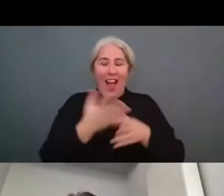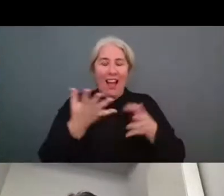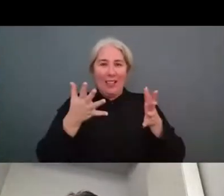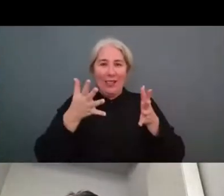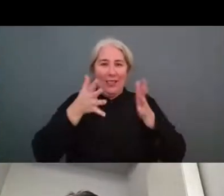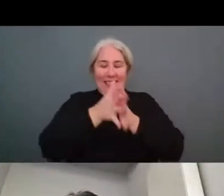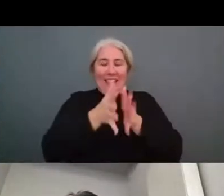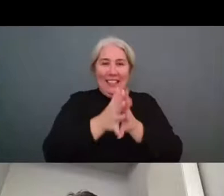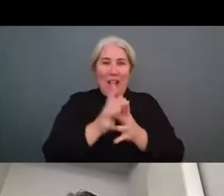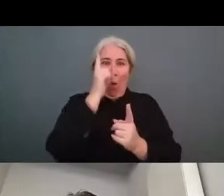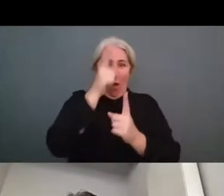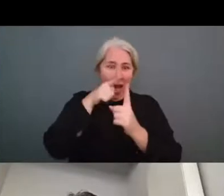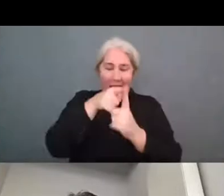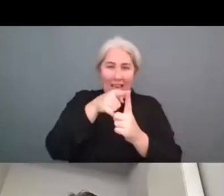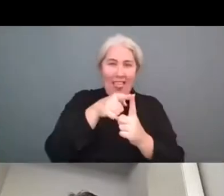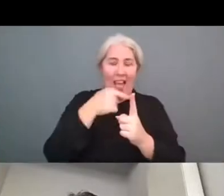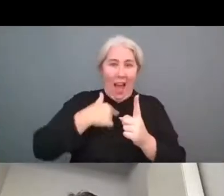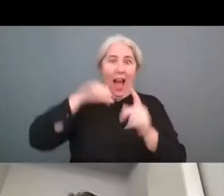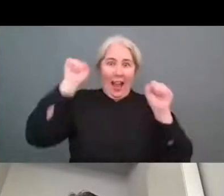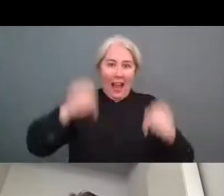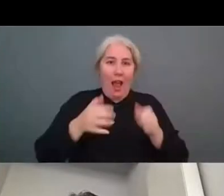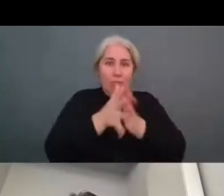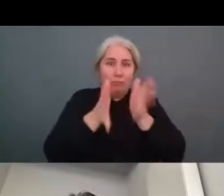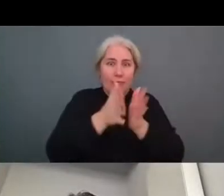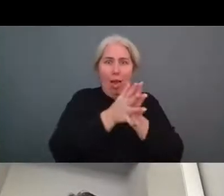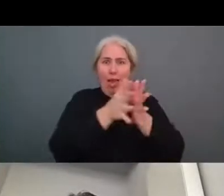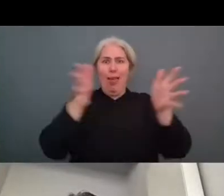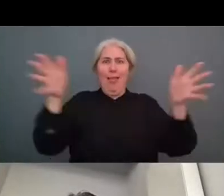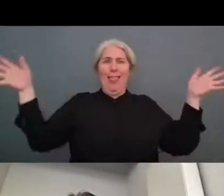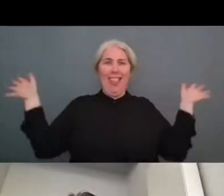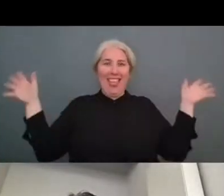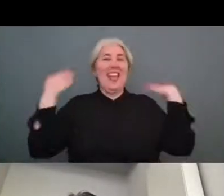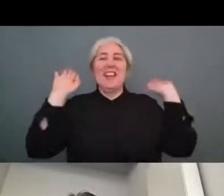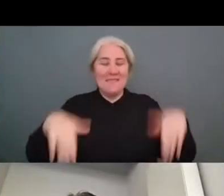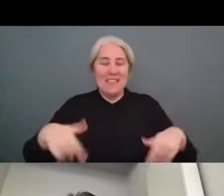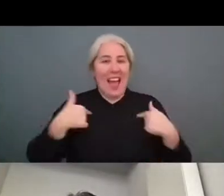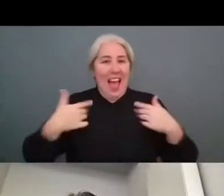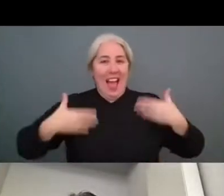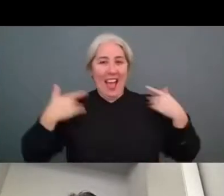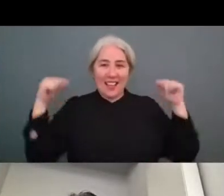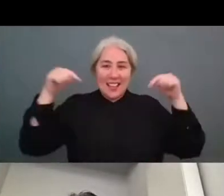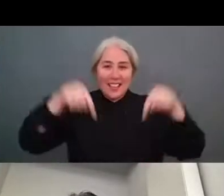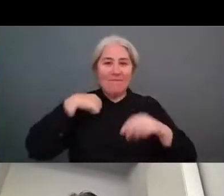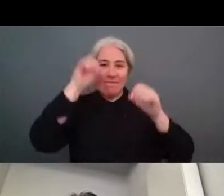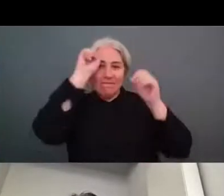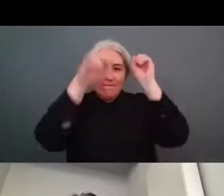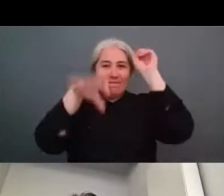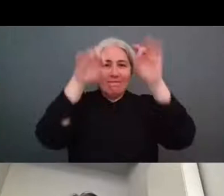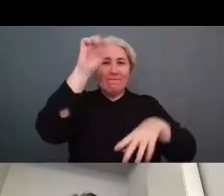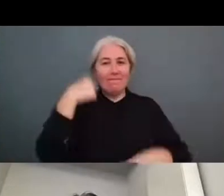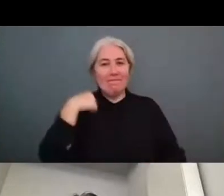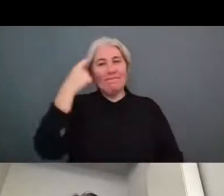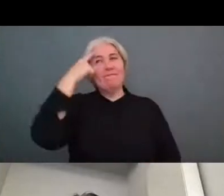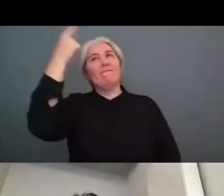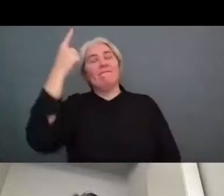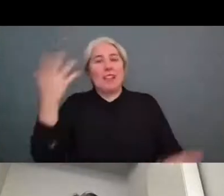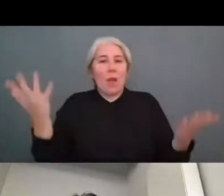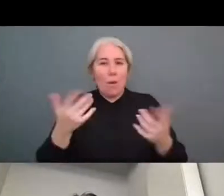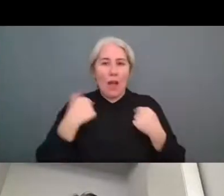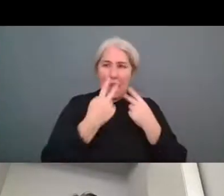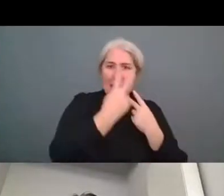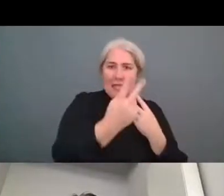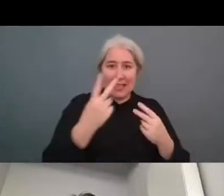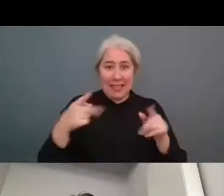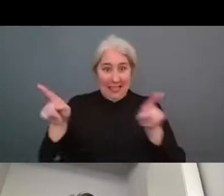i'm very very happy to be here with you and to share uh some of my my thoughts and and some of the the issues we've we've seen with theo